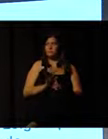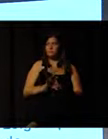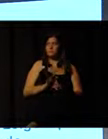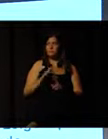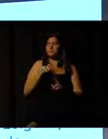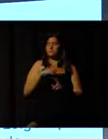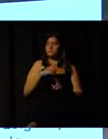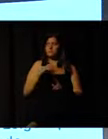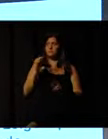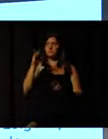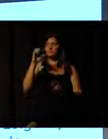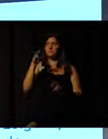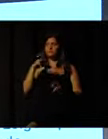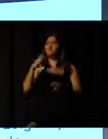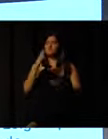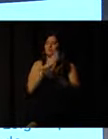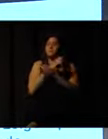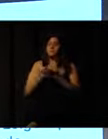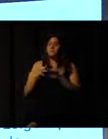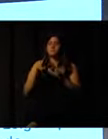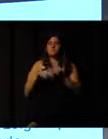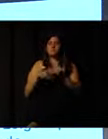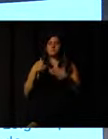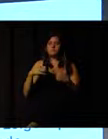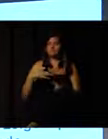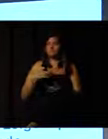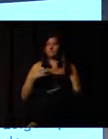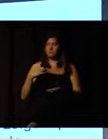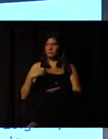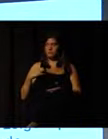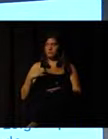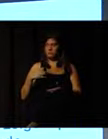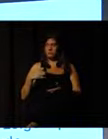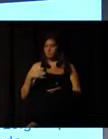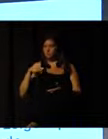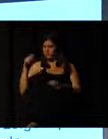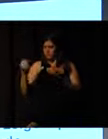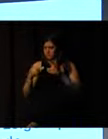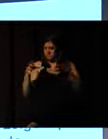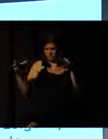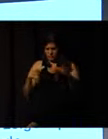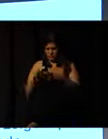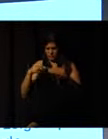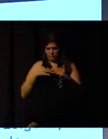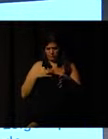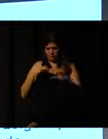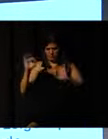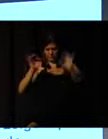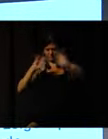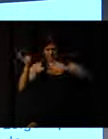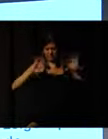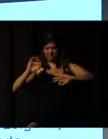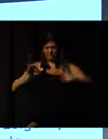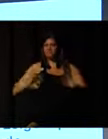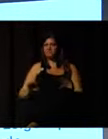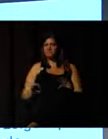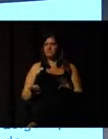is originally voluntary, totally inspired by volunteers